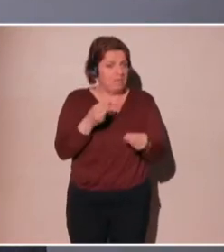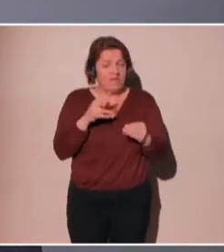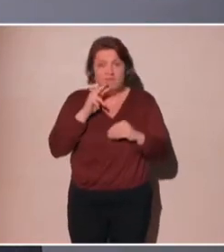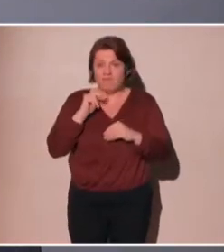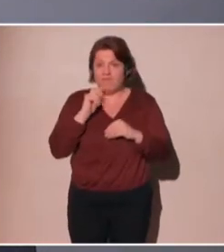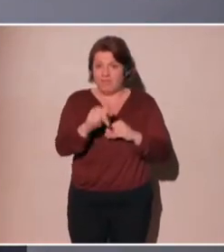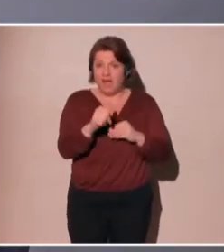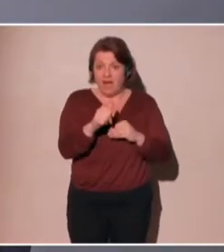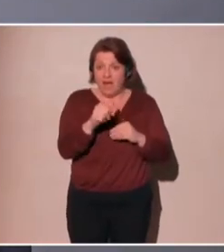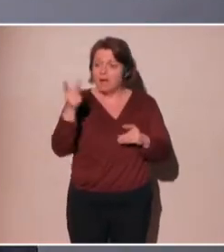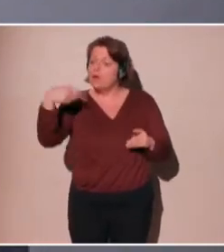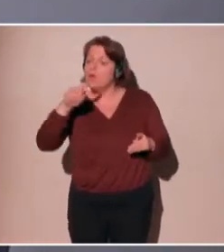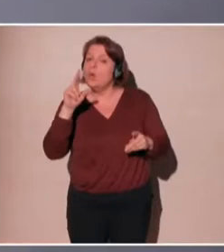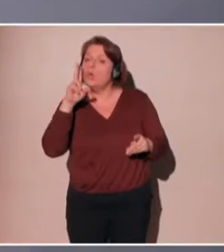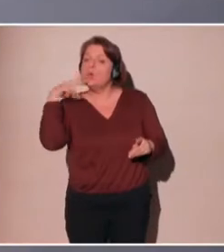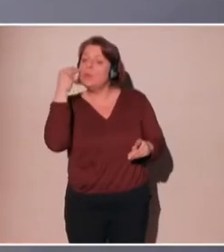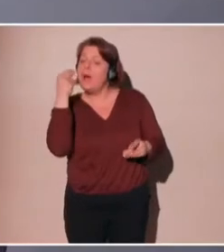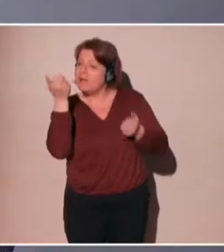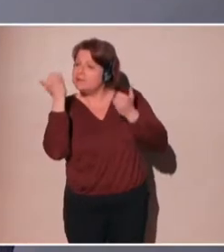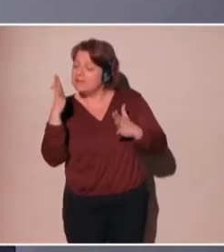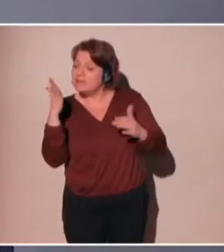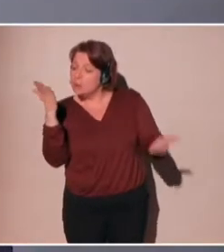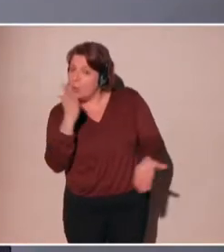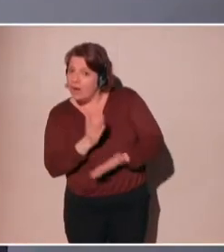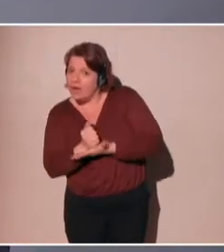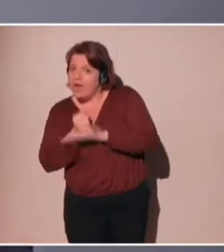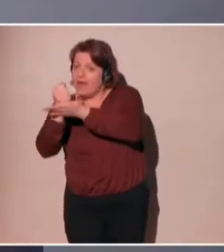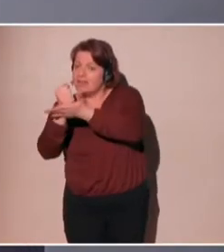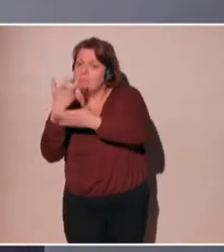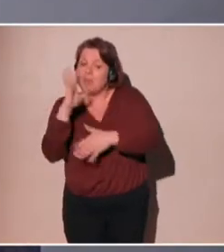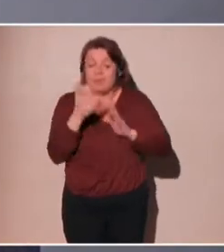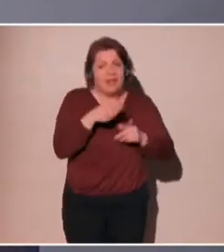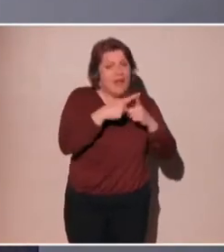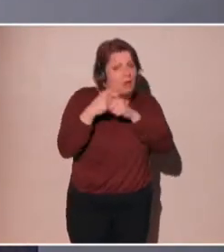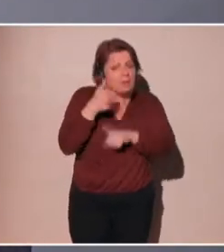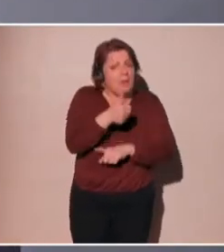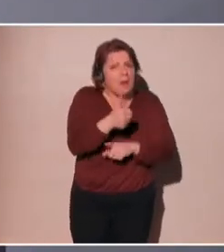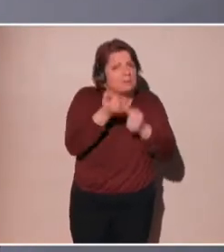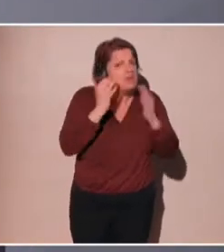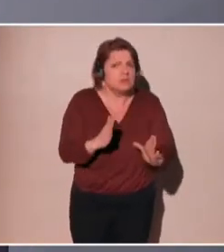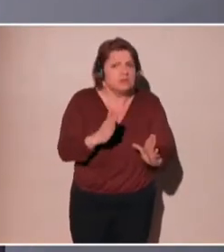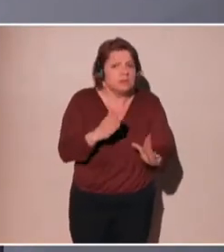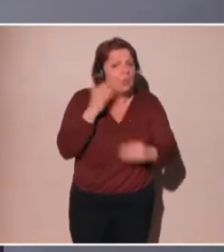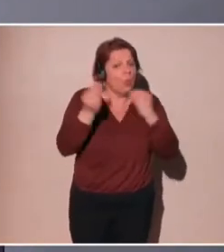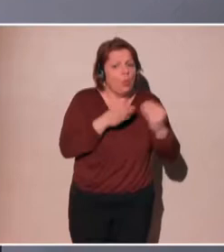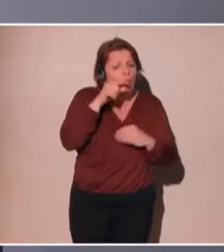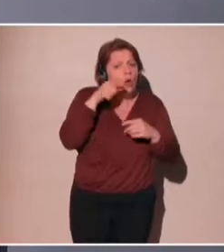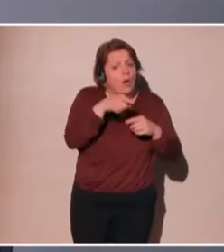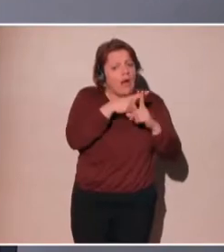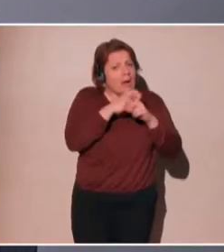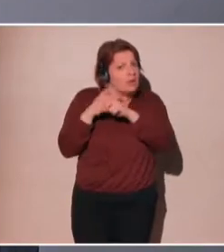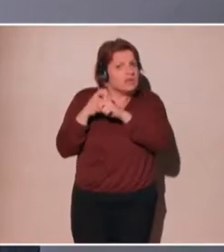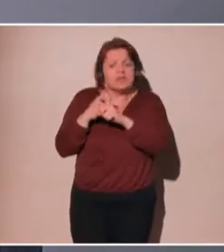Algorithms, of course, are going to help us, give us support in our decision-taking process. But